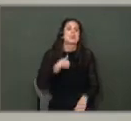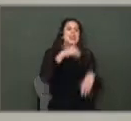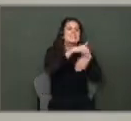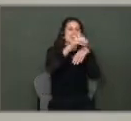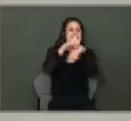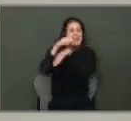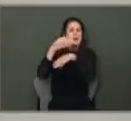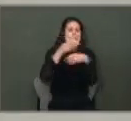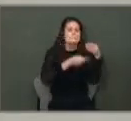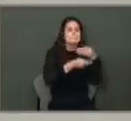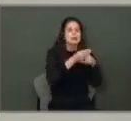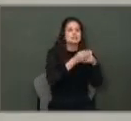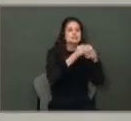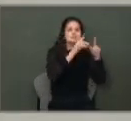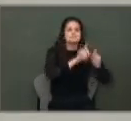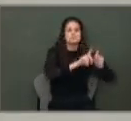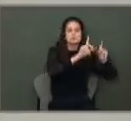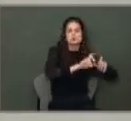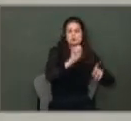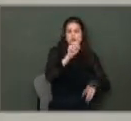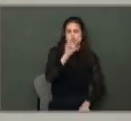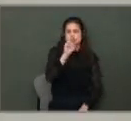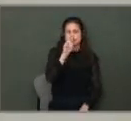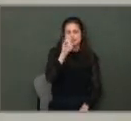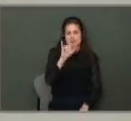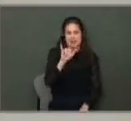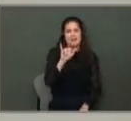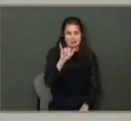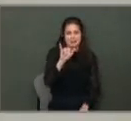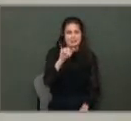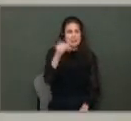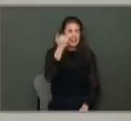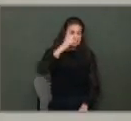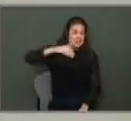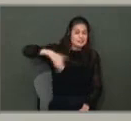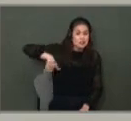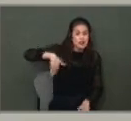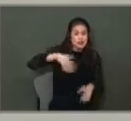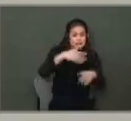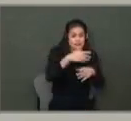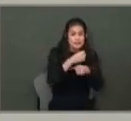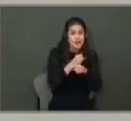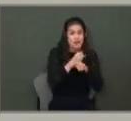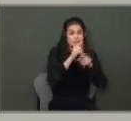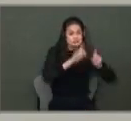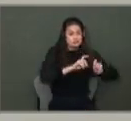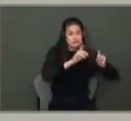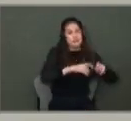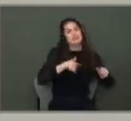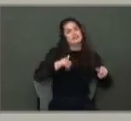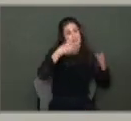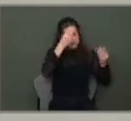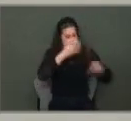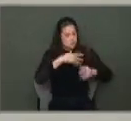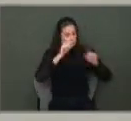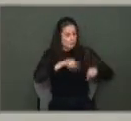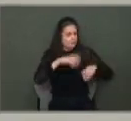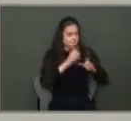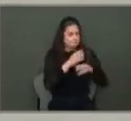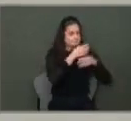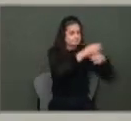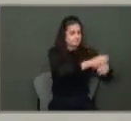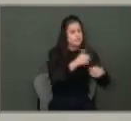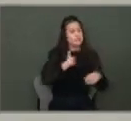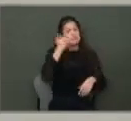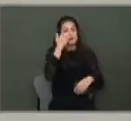sent out some budget surveys. We've got a really good response rate back. If you didn't get a budget survey and want one, please let us know. We'll get you one. And if you